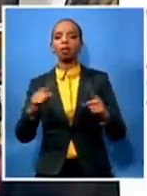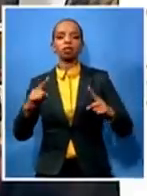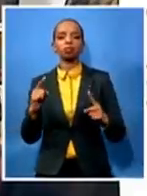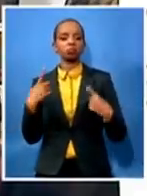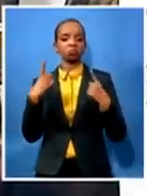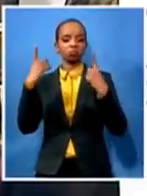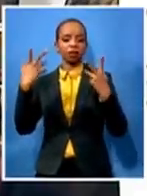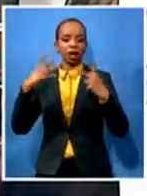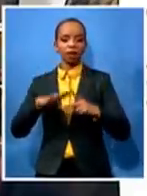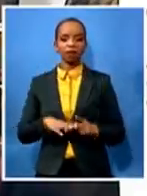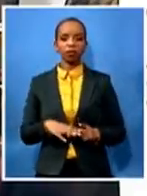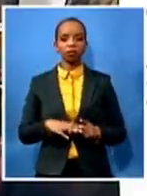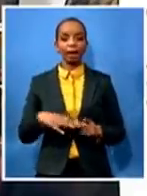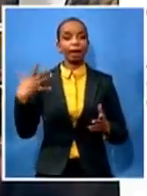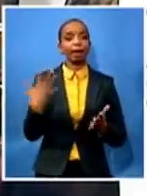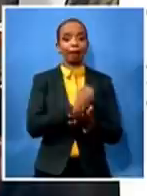torture